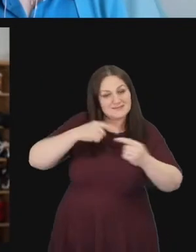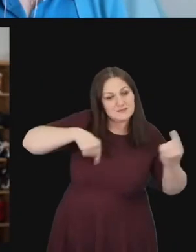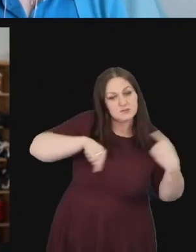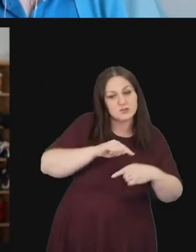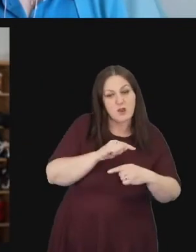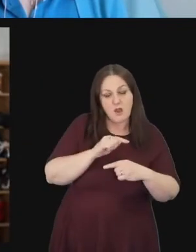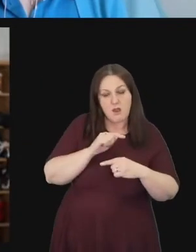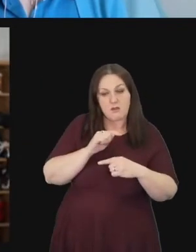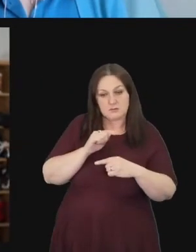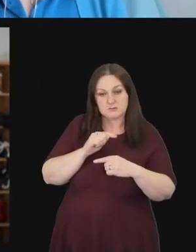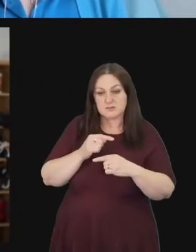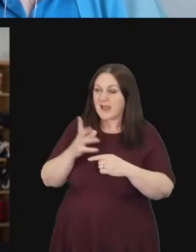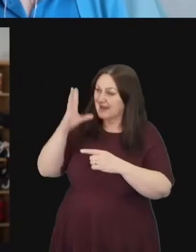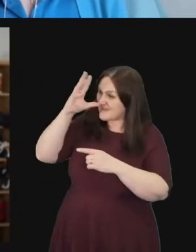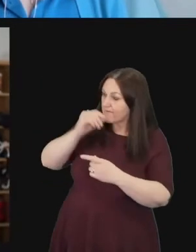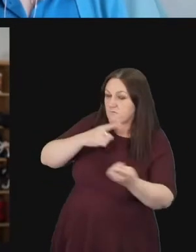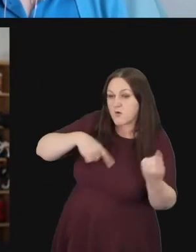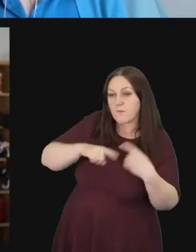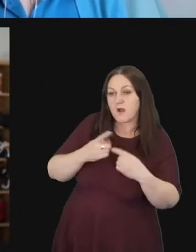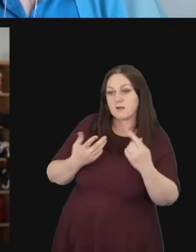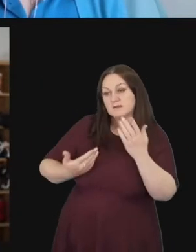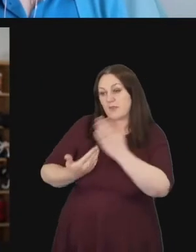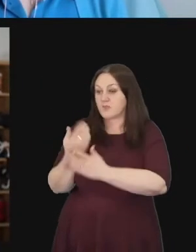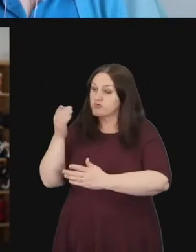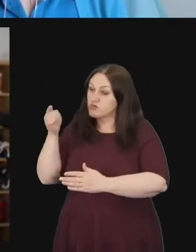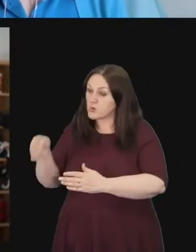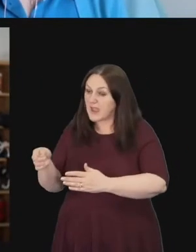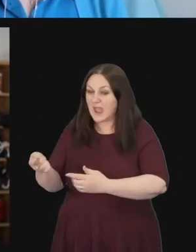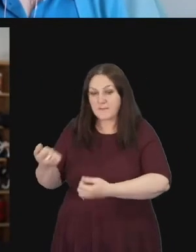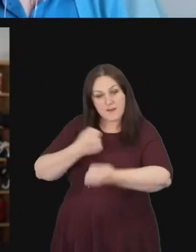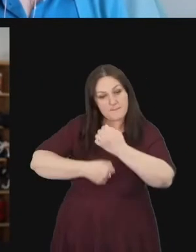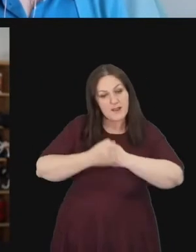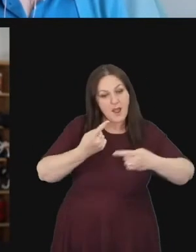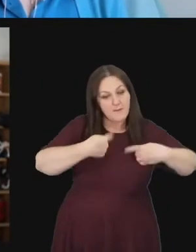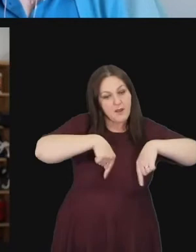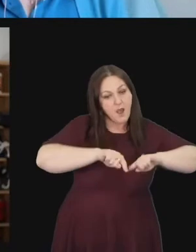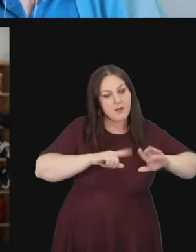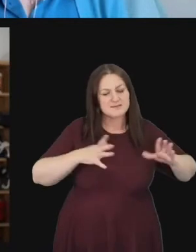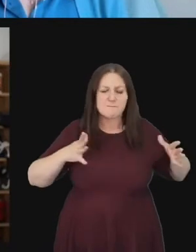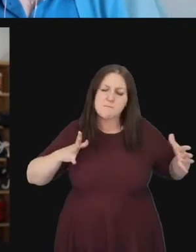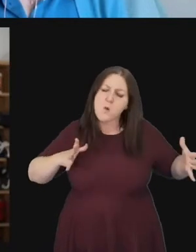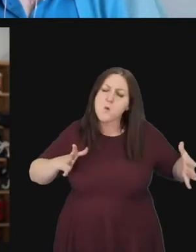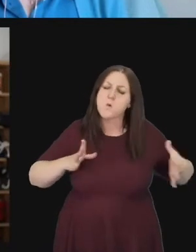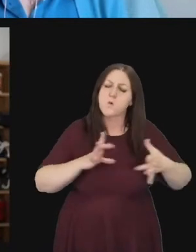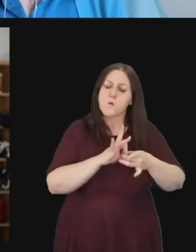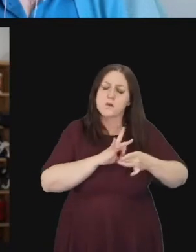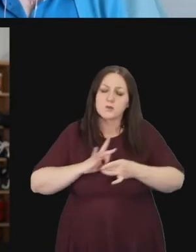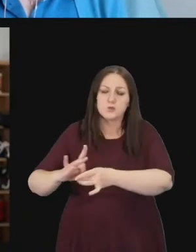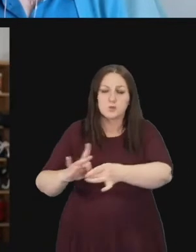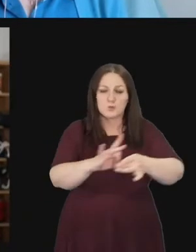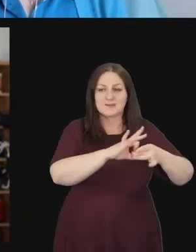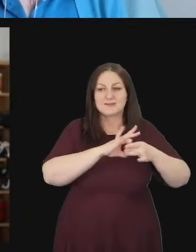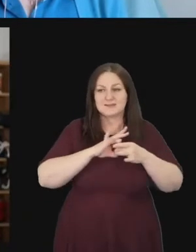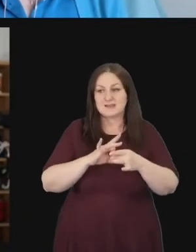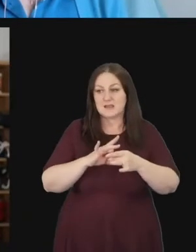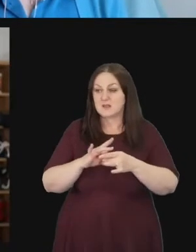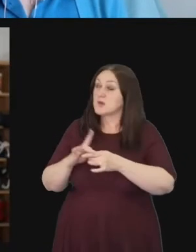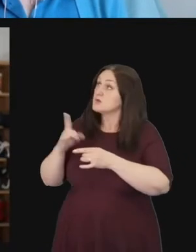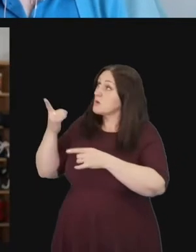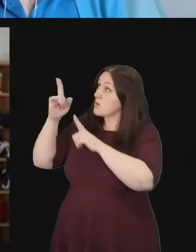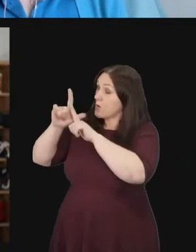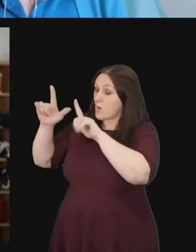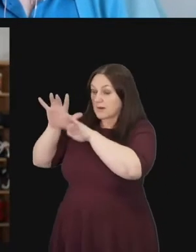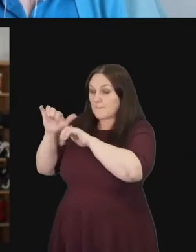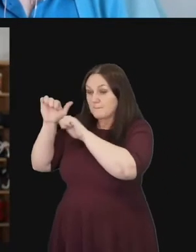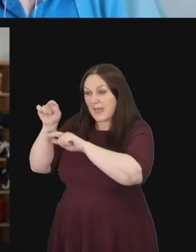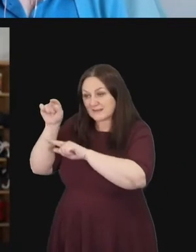him Father Lord bring us into deeper unity as a movement. So Lord bless him, watch over him and Lord